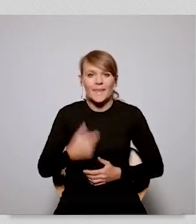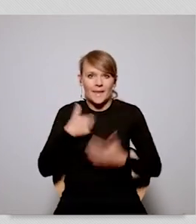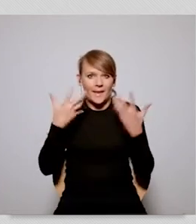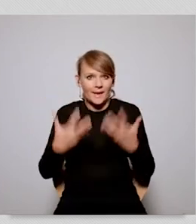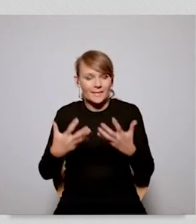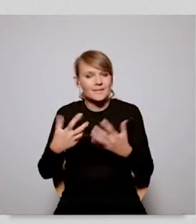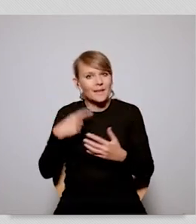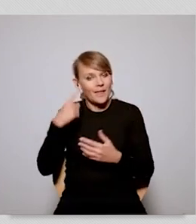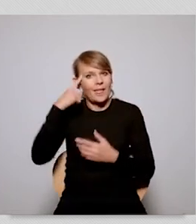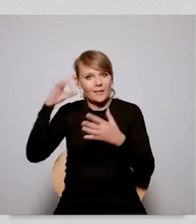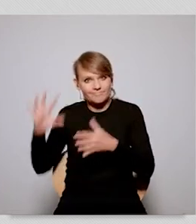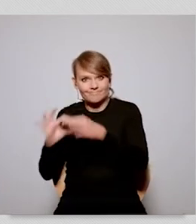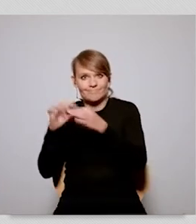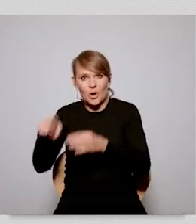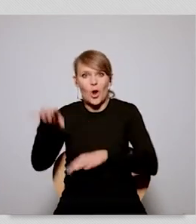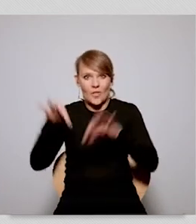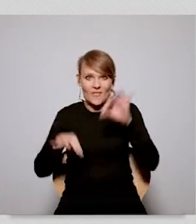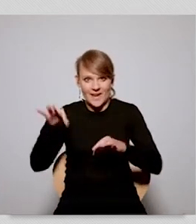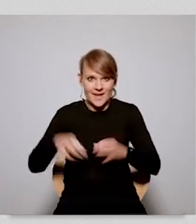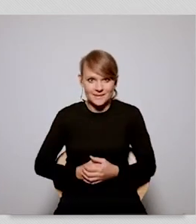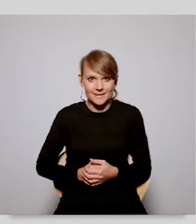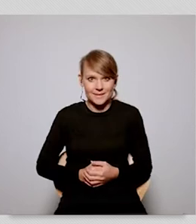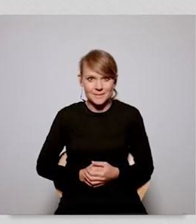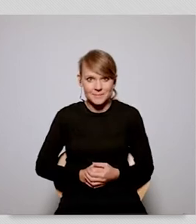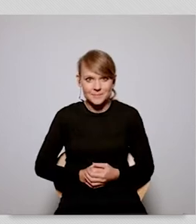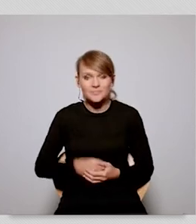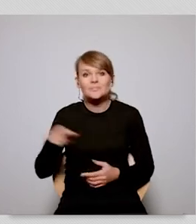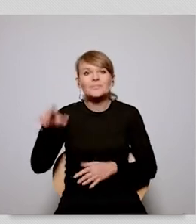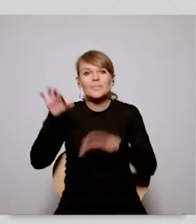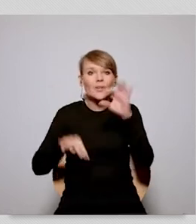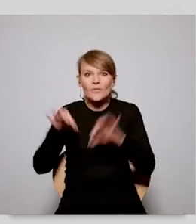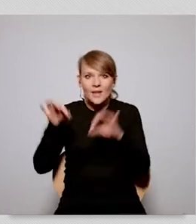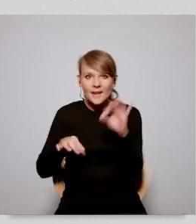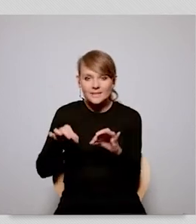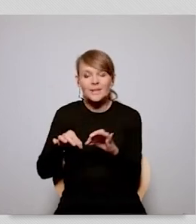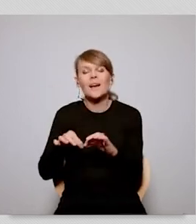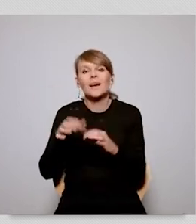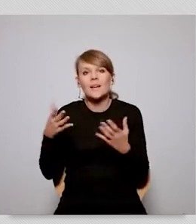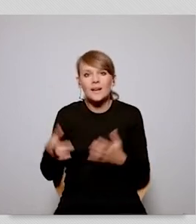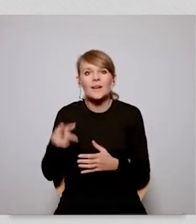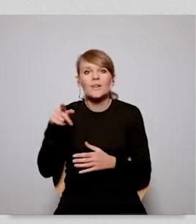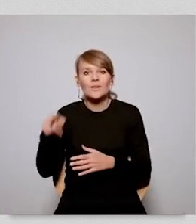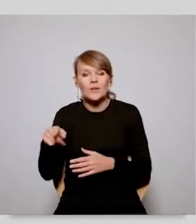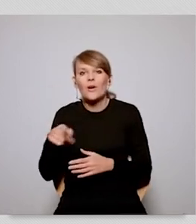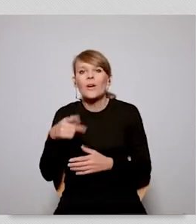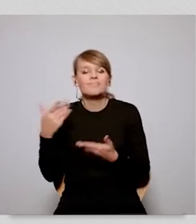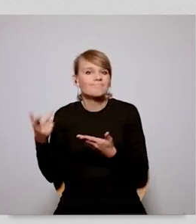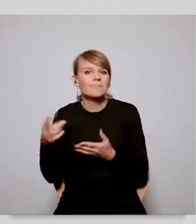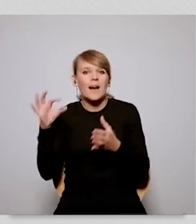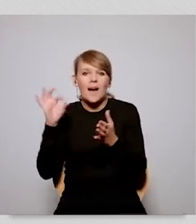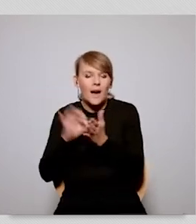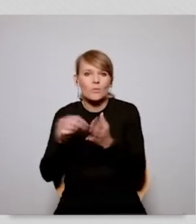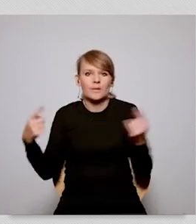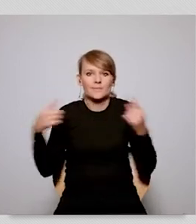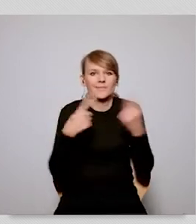preparing it and i wanted to mention it as well because through this conference we want to respond respond to a sense of